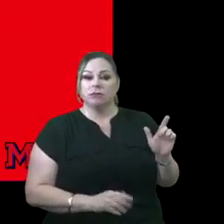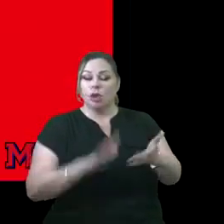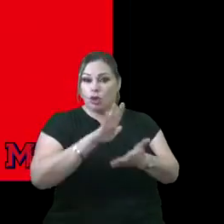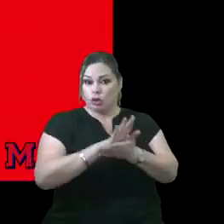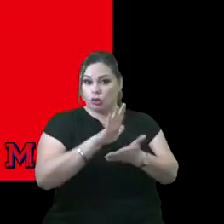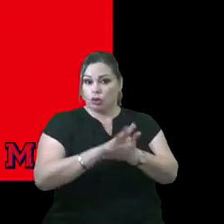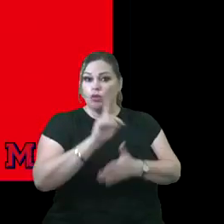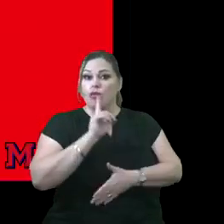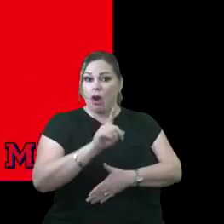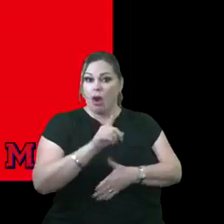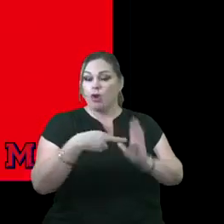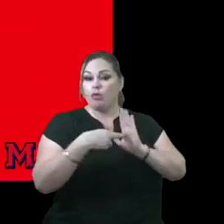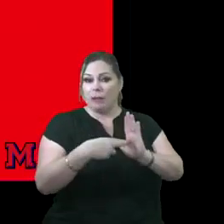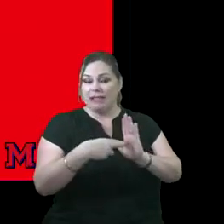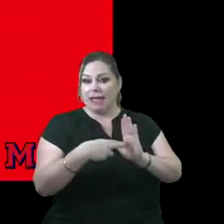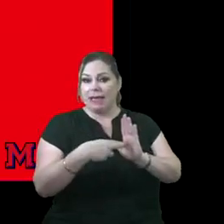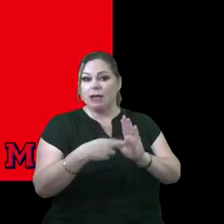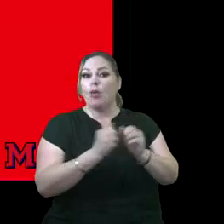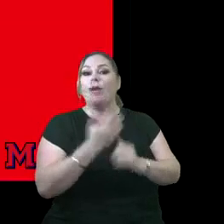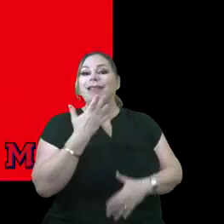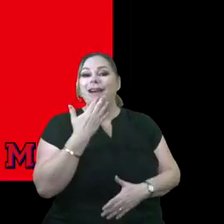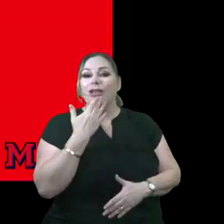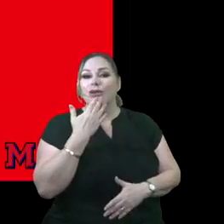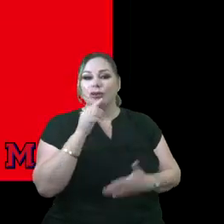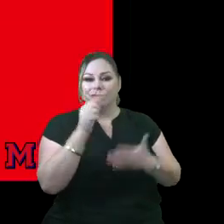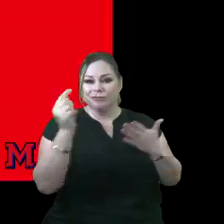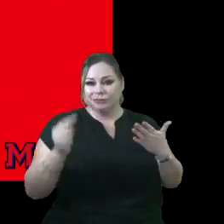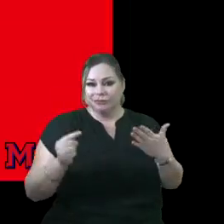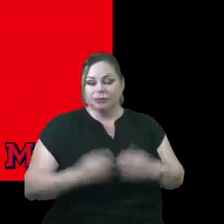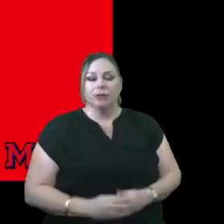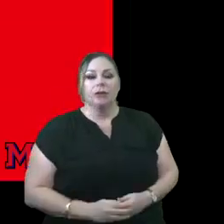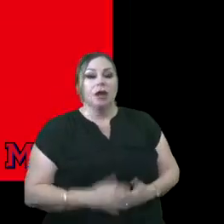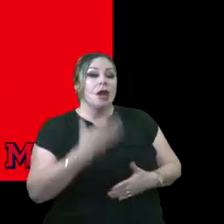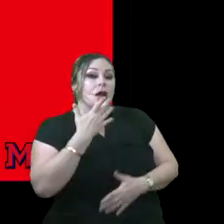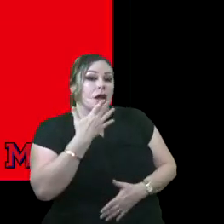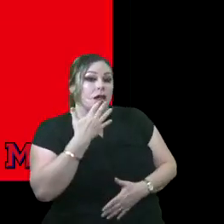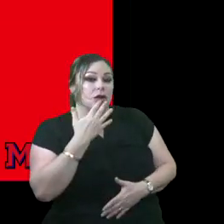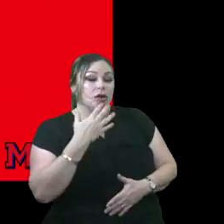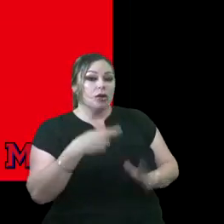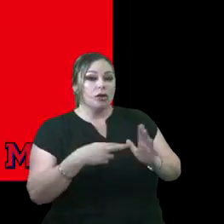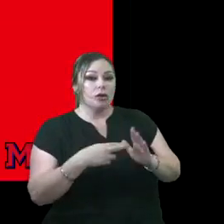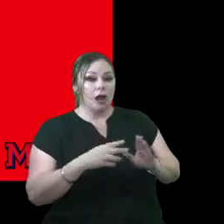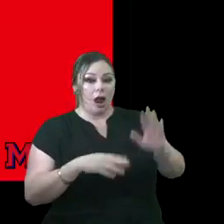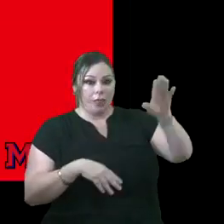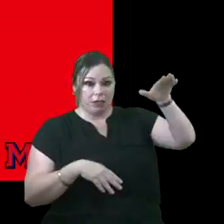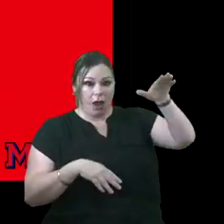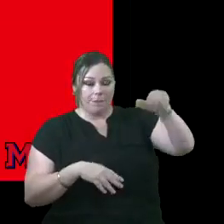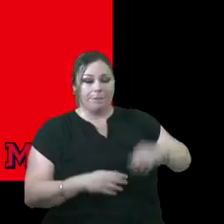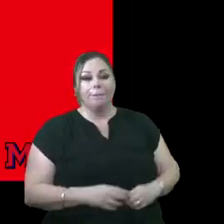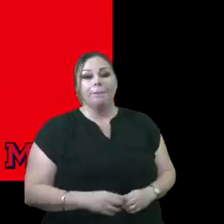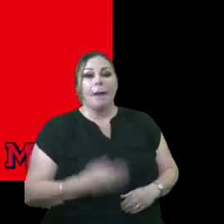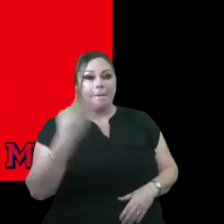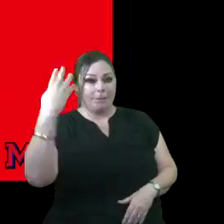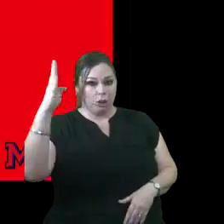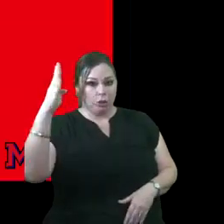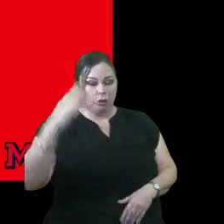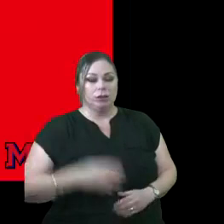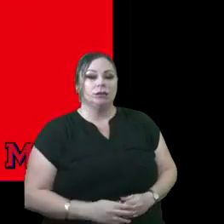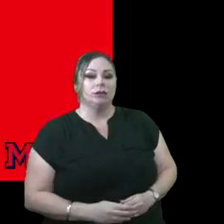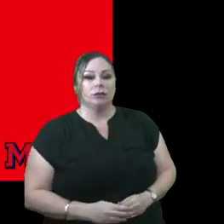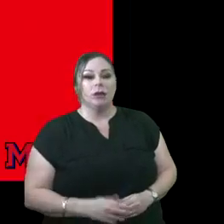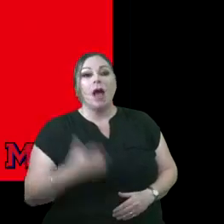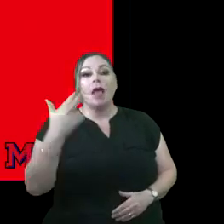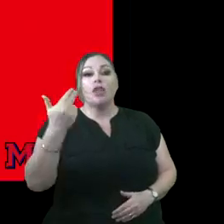schools are being represented by color code. The color code starting from the top is blue. So